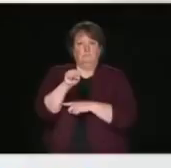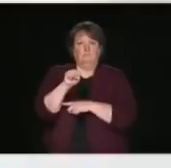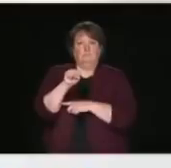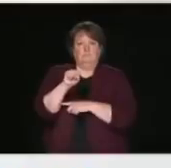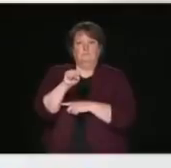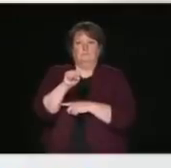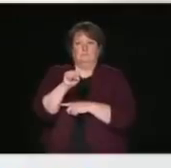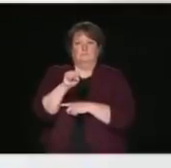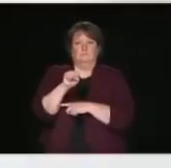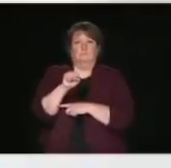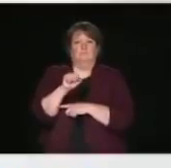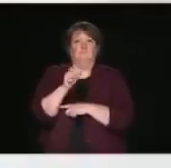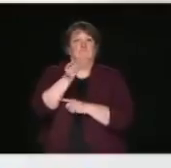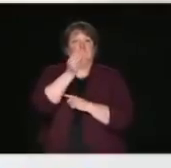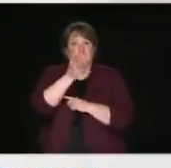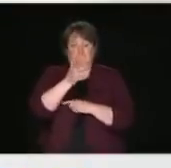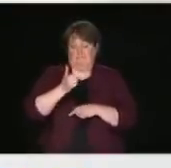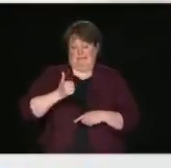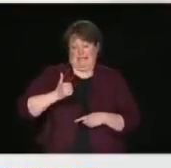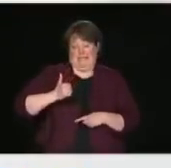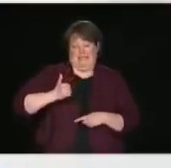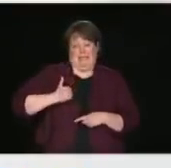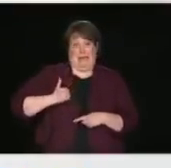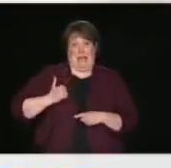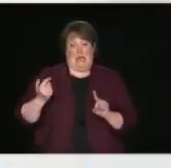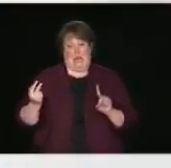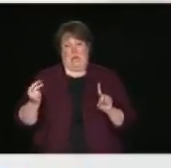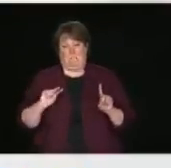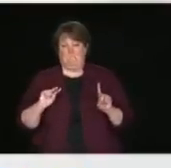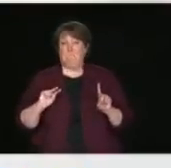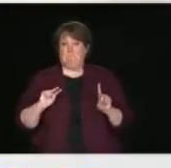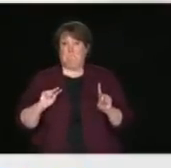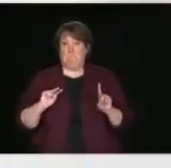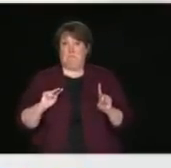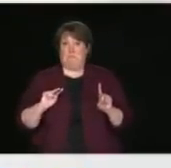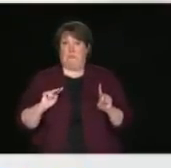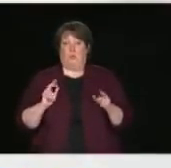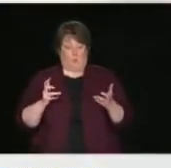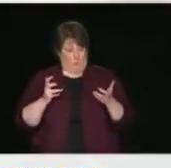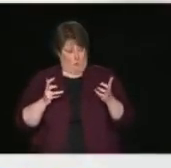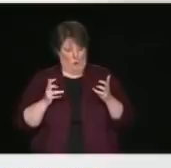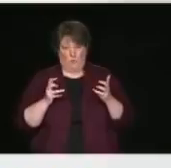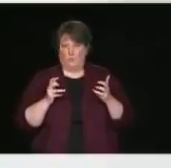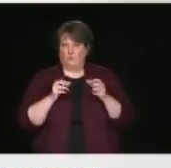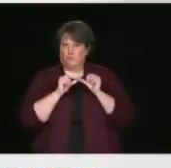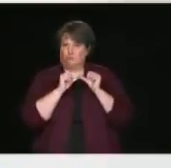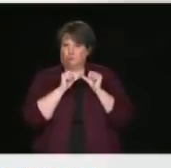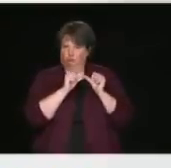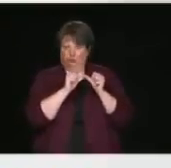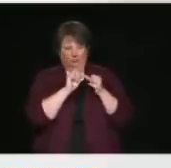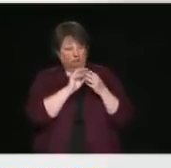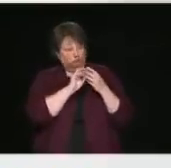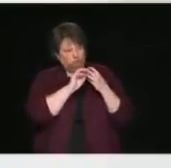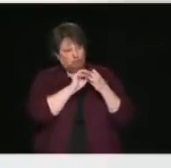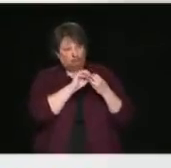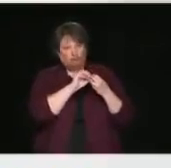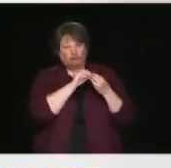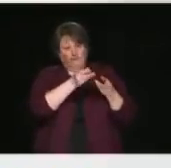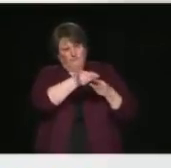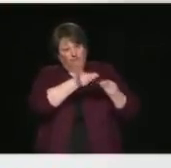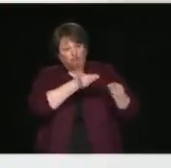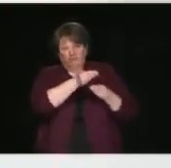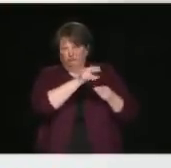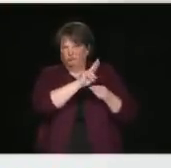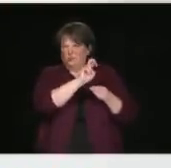that we must continue with the U.S. to have a